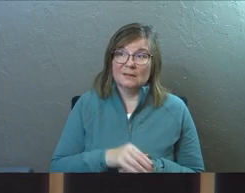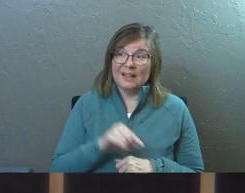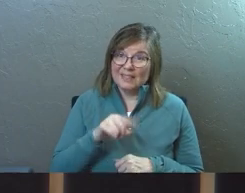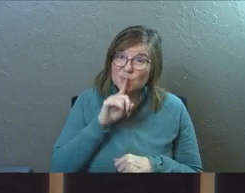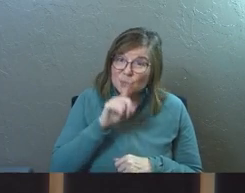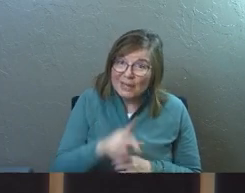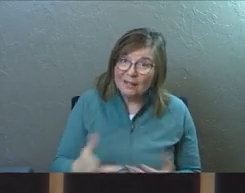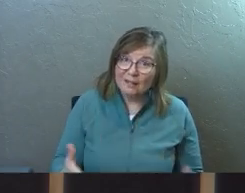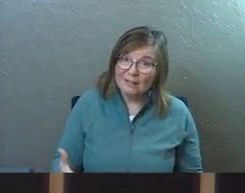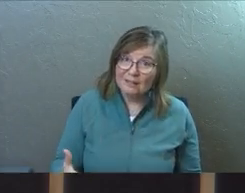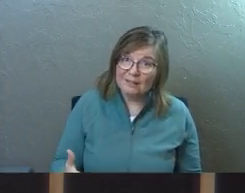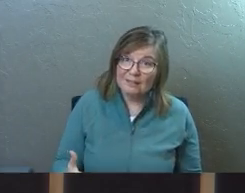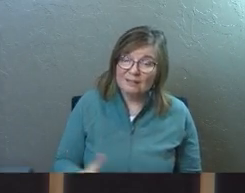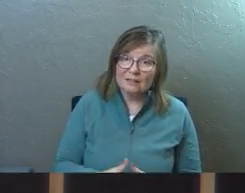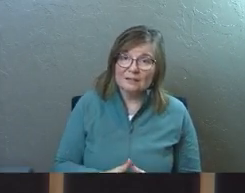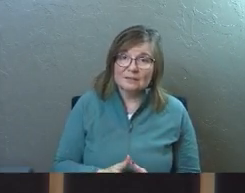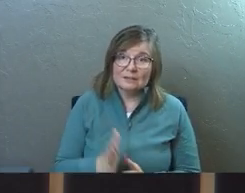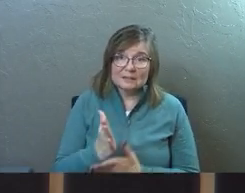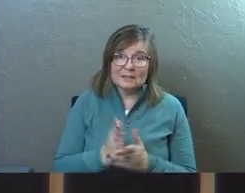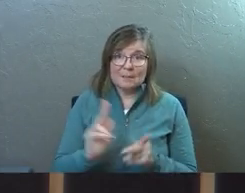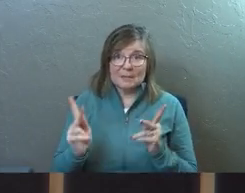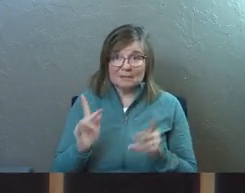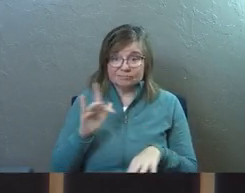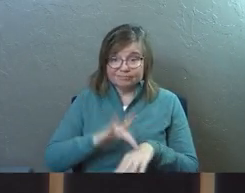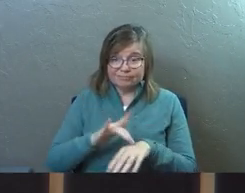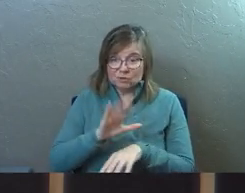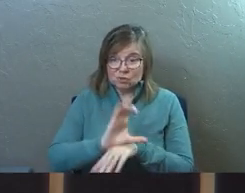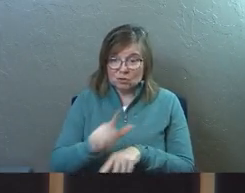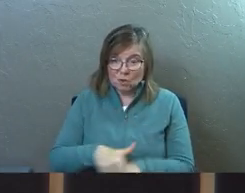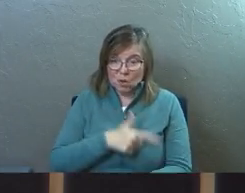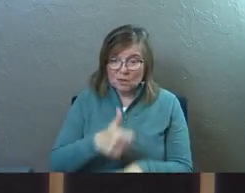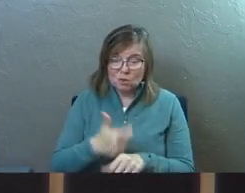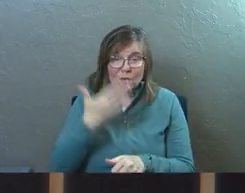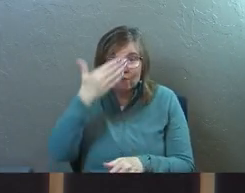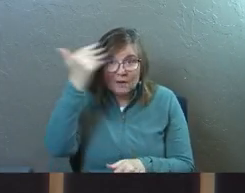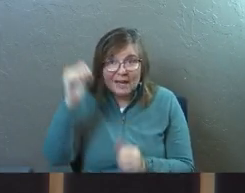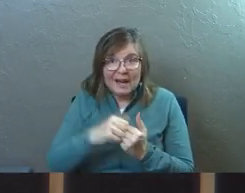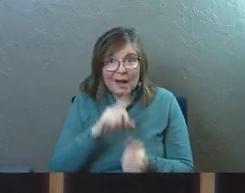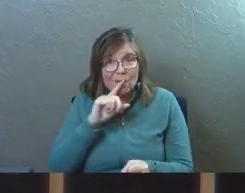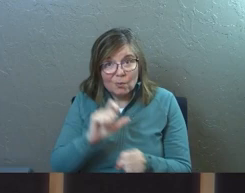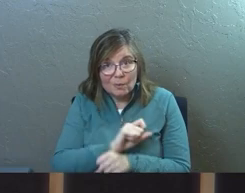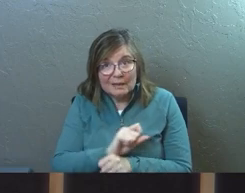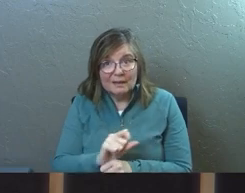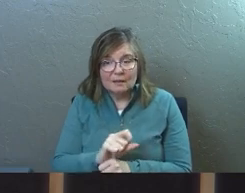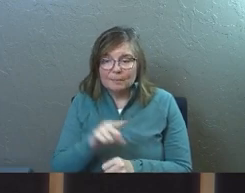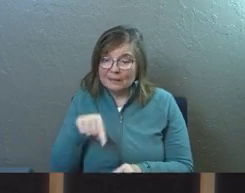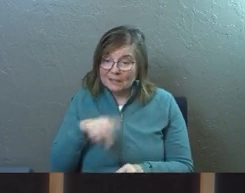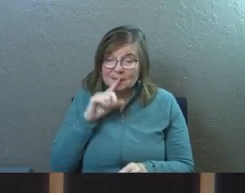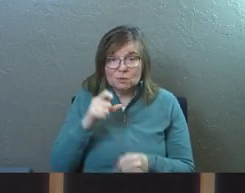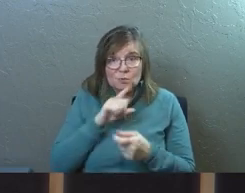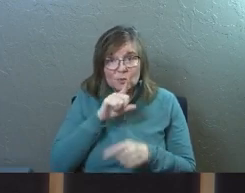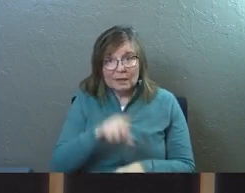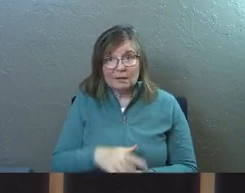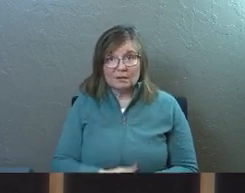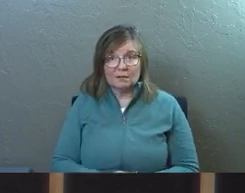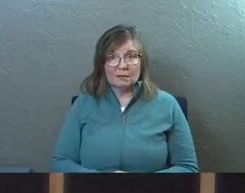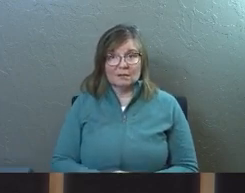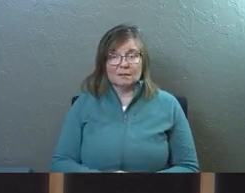And this is real. Some of guys have been to church so long, following Jesus so long, you forget how real this is. But this is real.